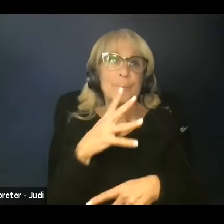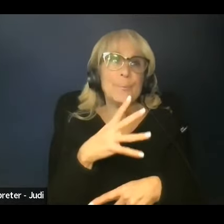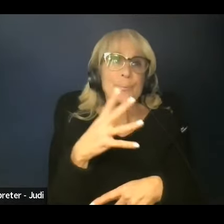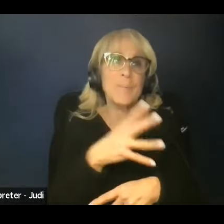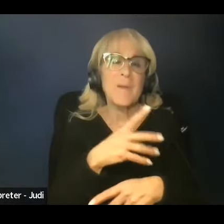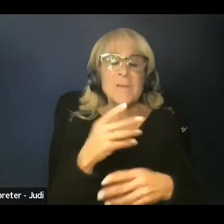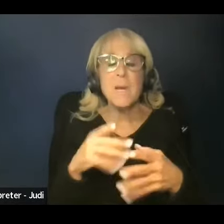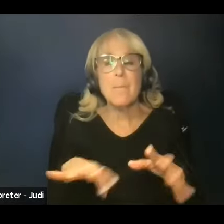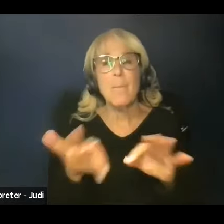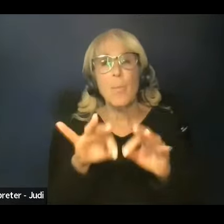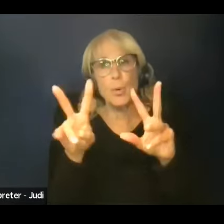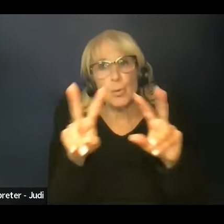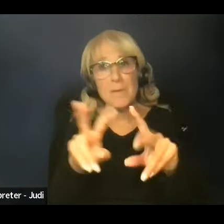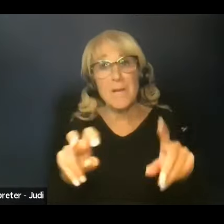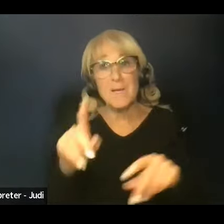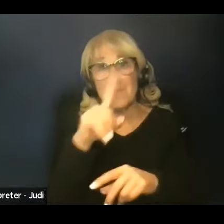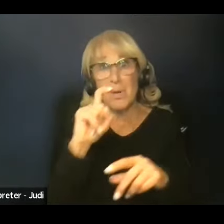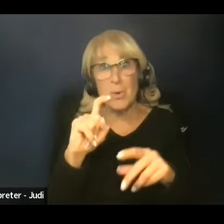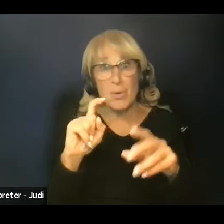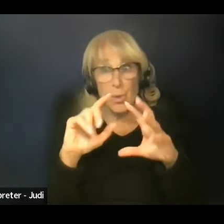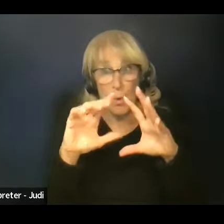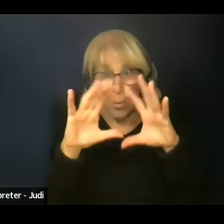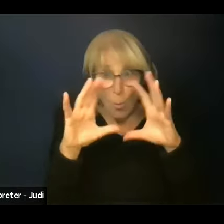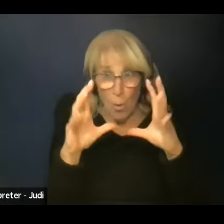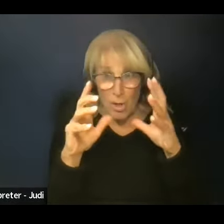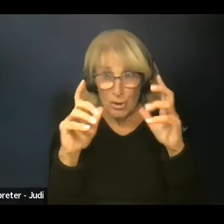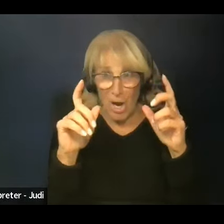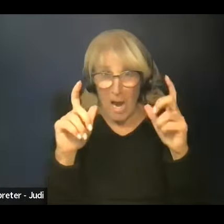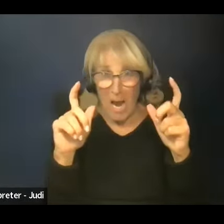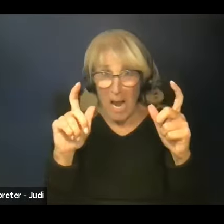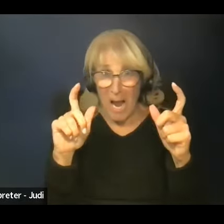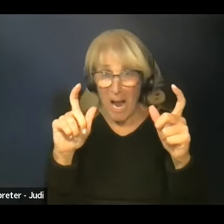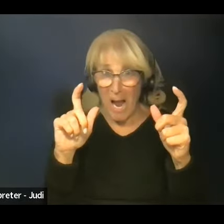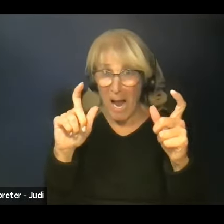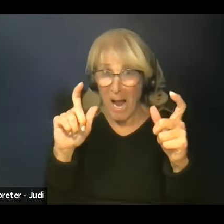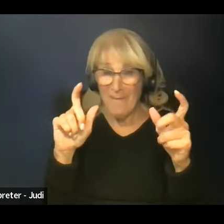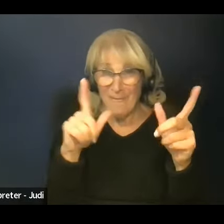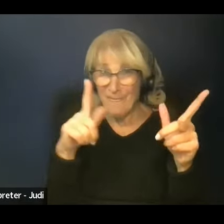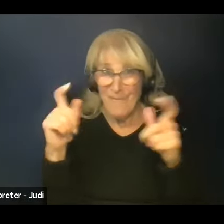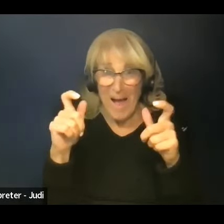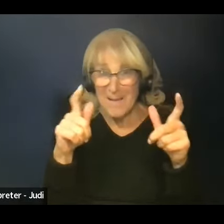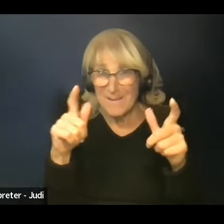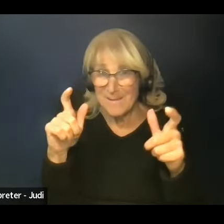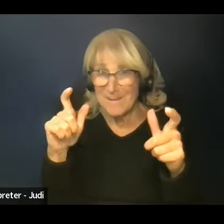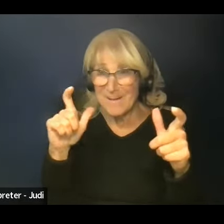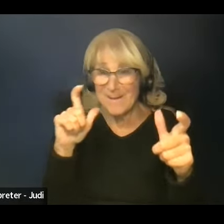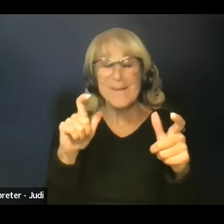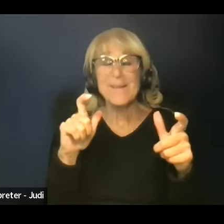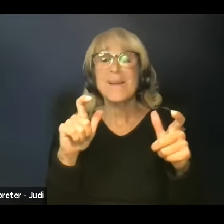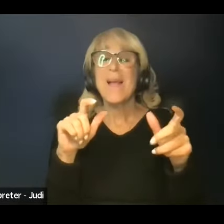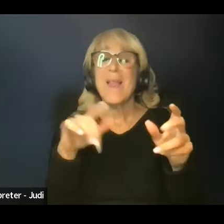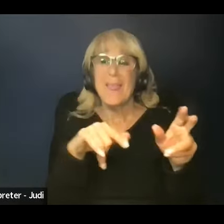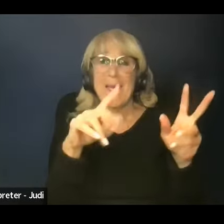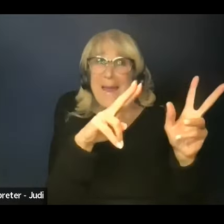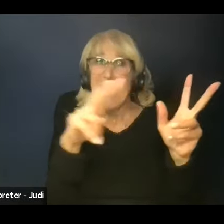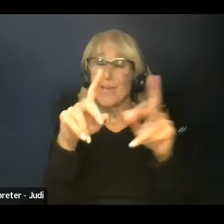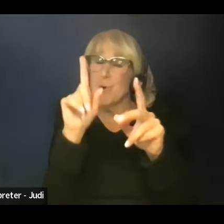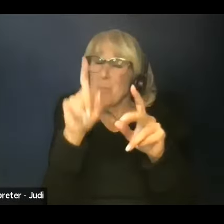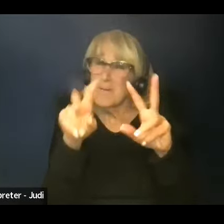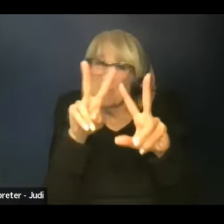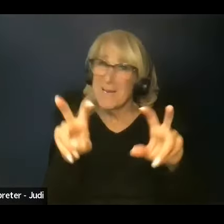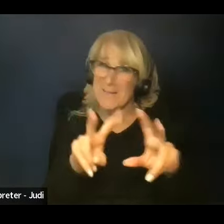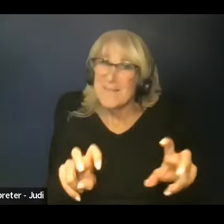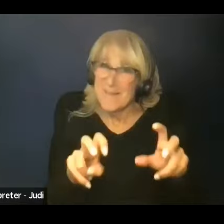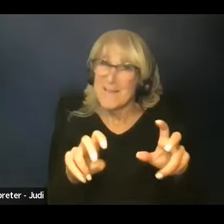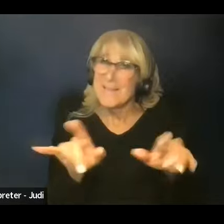because in a changing world that is so fast, then this issue has to be assessed as fast as we're going into the